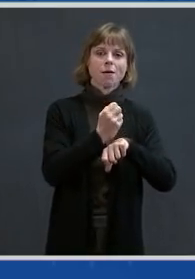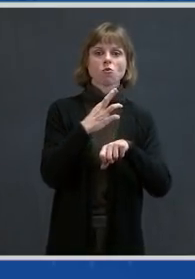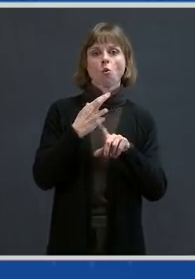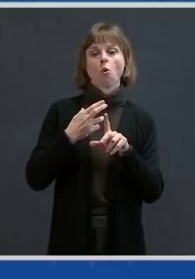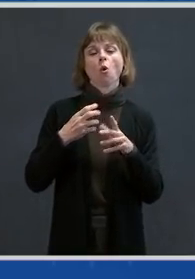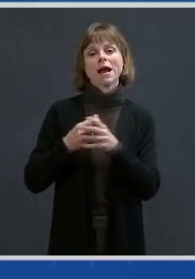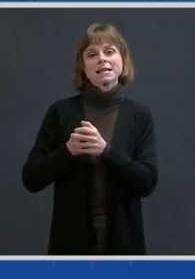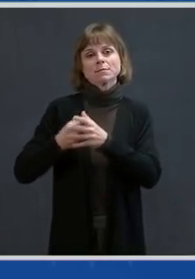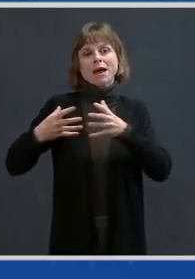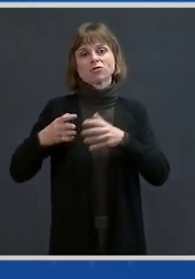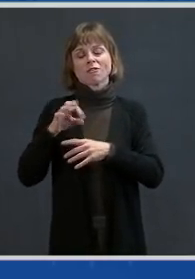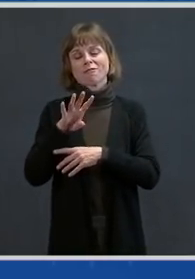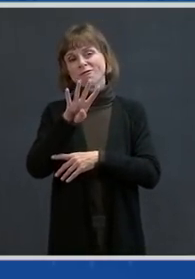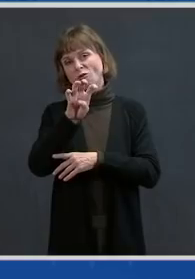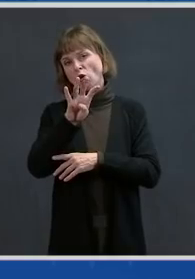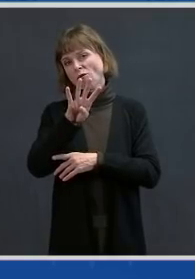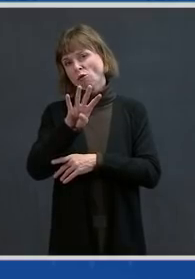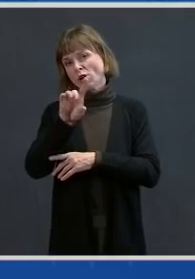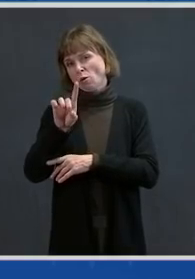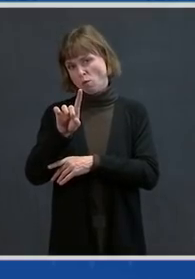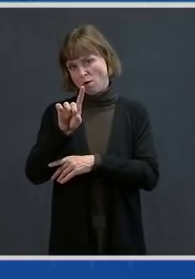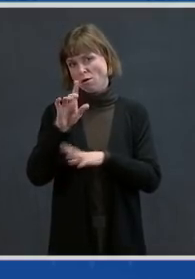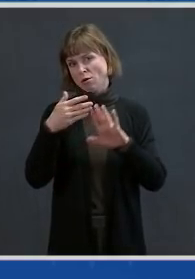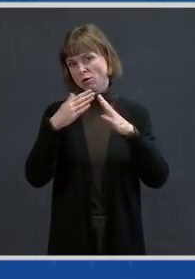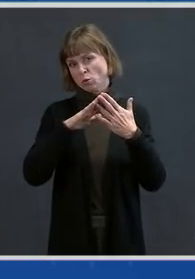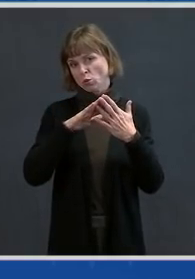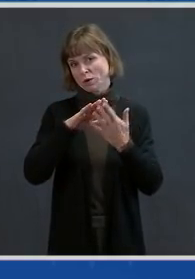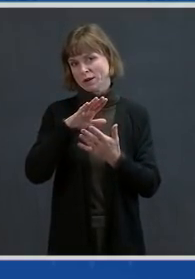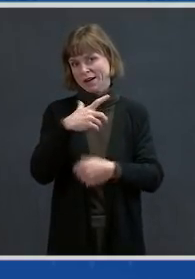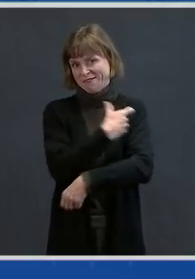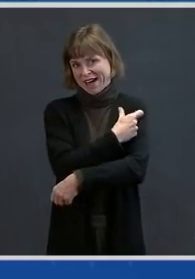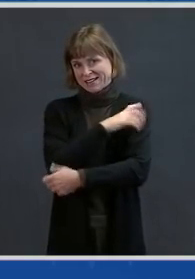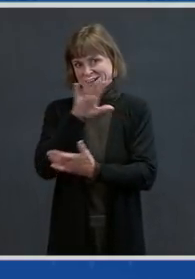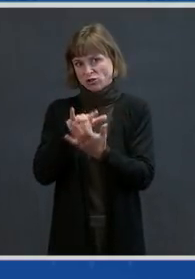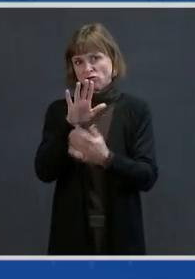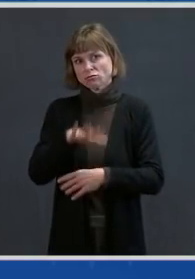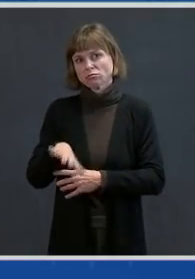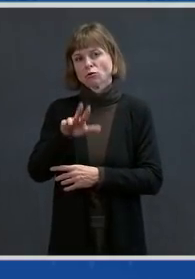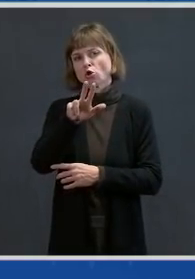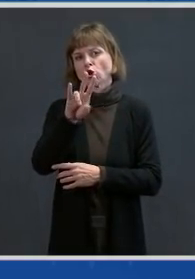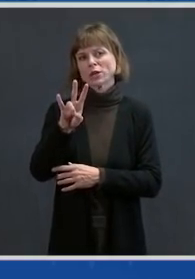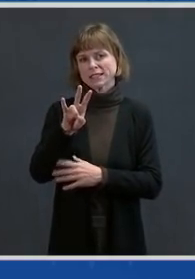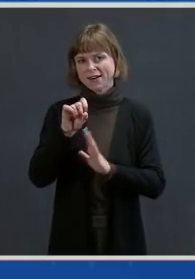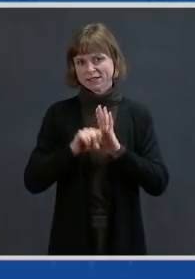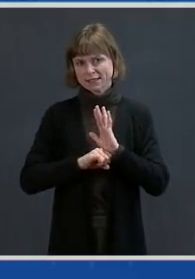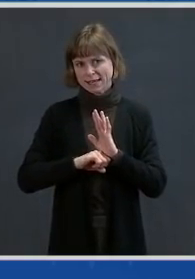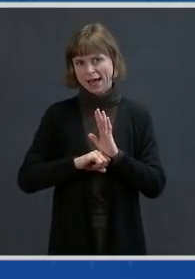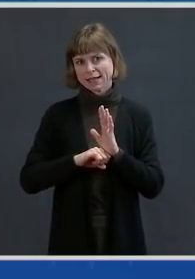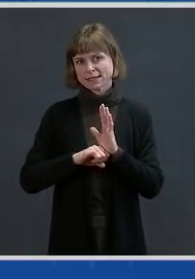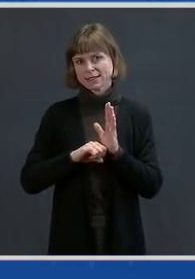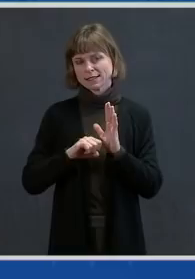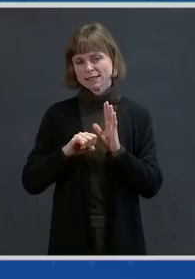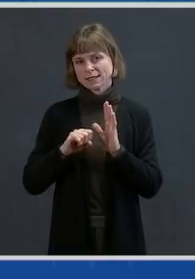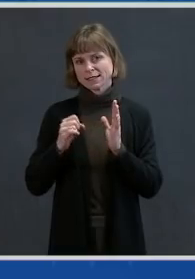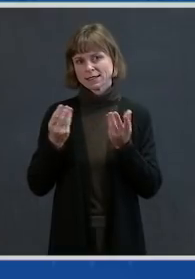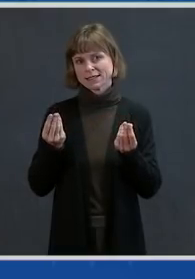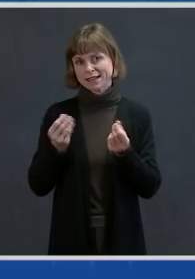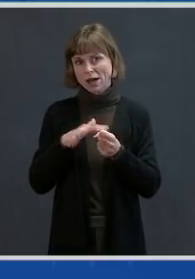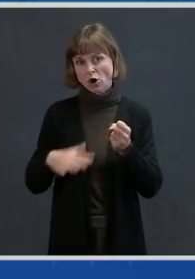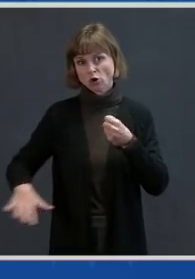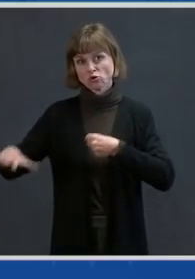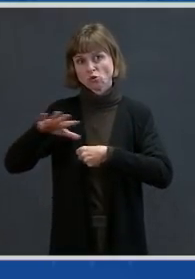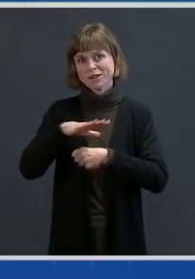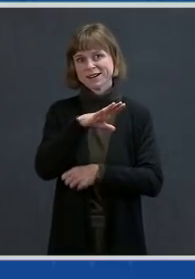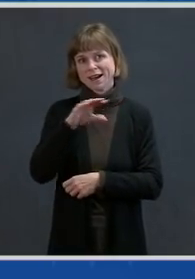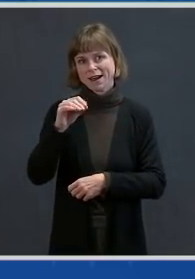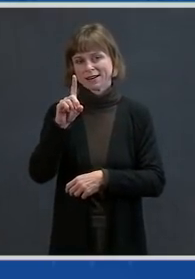441 community vaccination centers across 37 states, territories, and the District of Columbia.